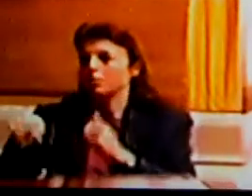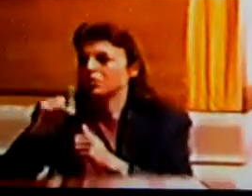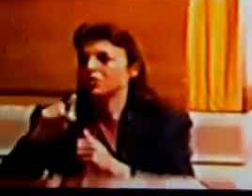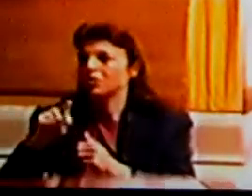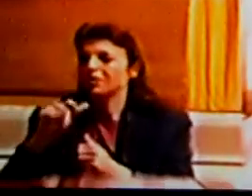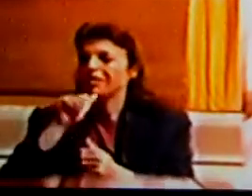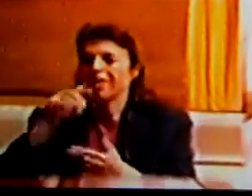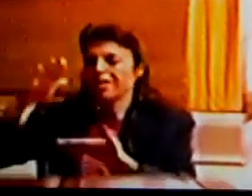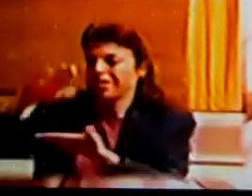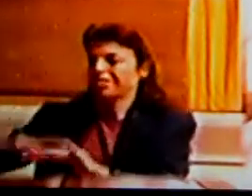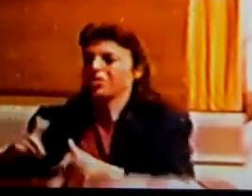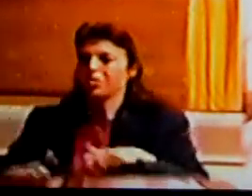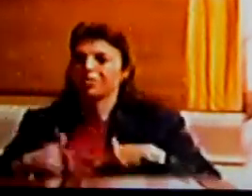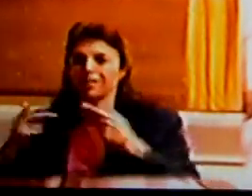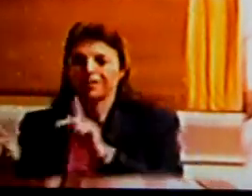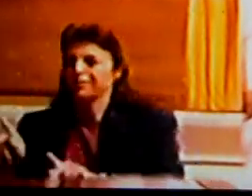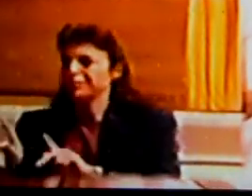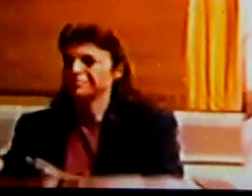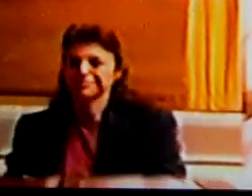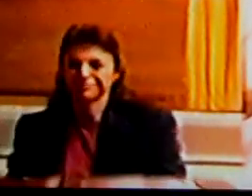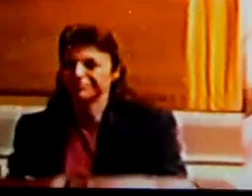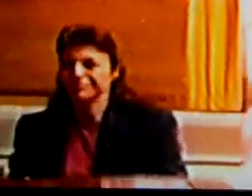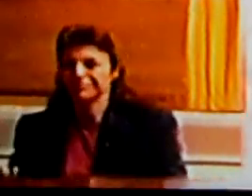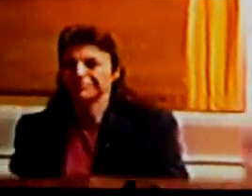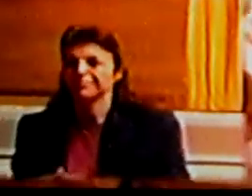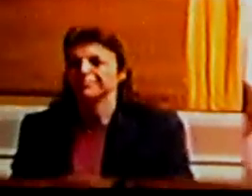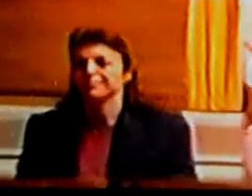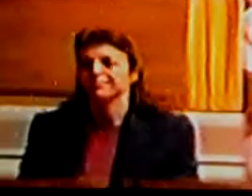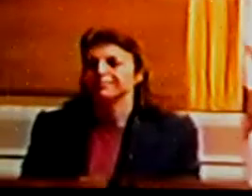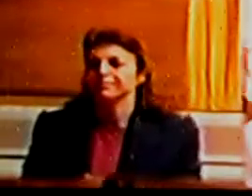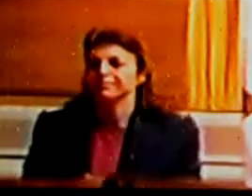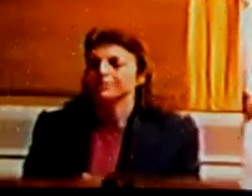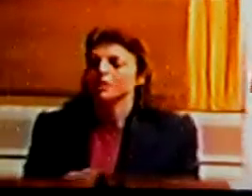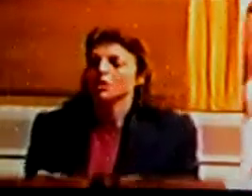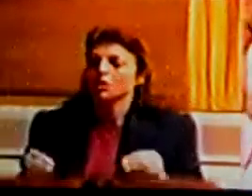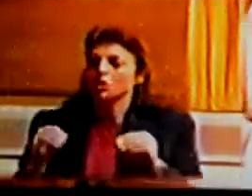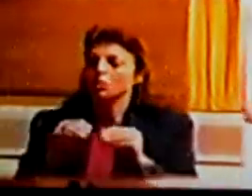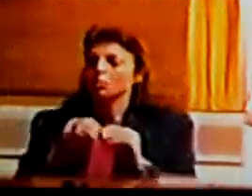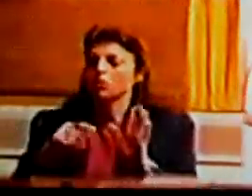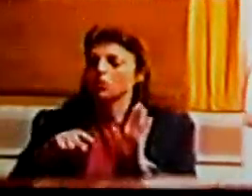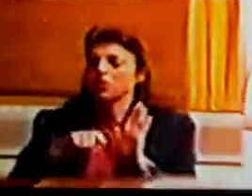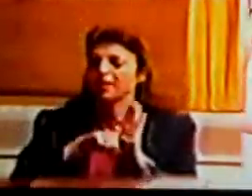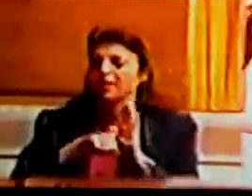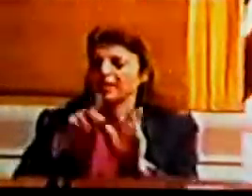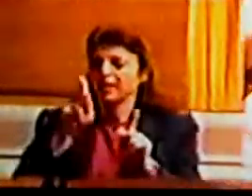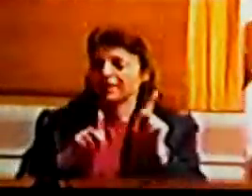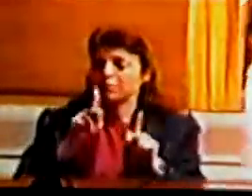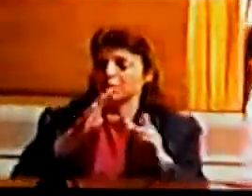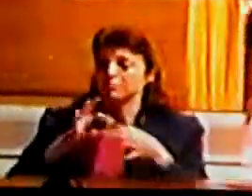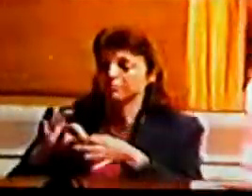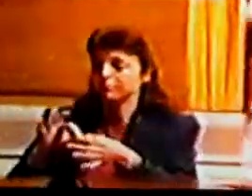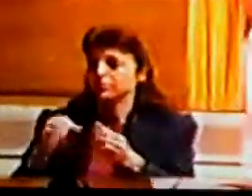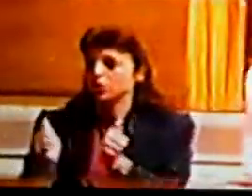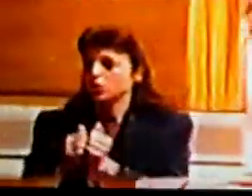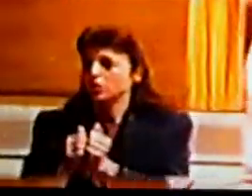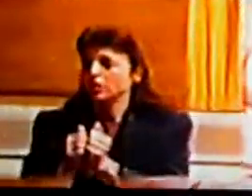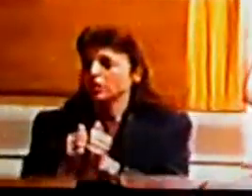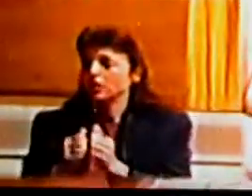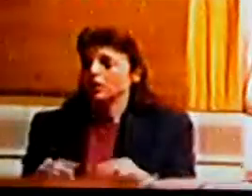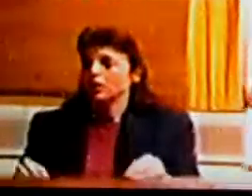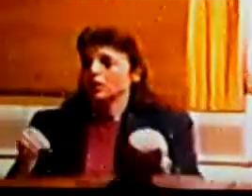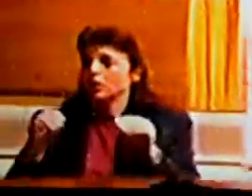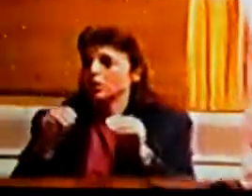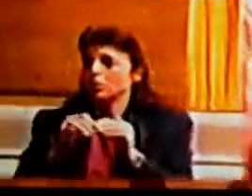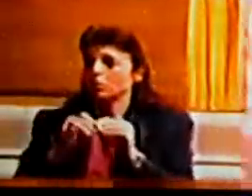wall when you're not looking the more negative people you associate with the more like them you